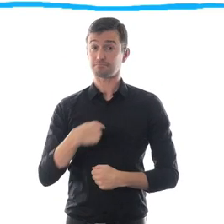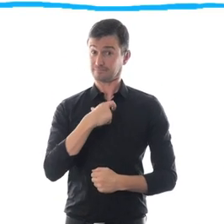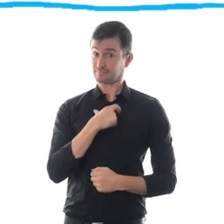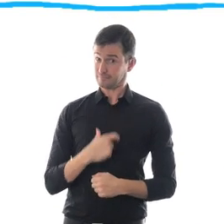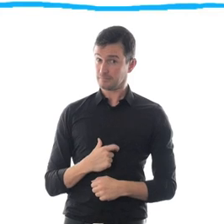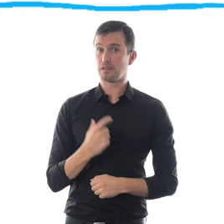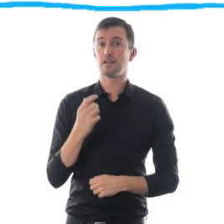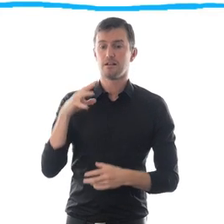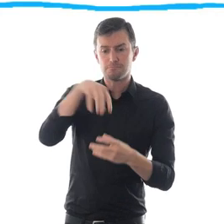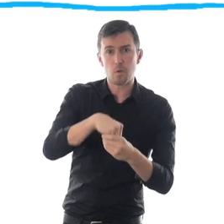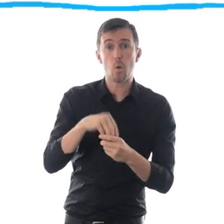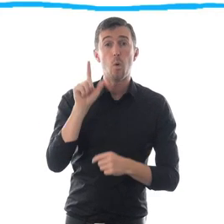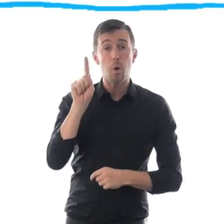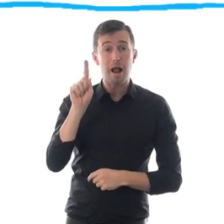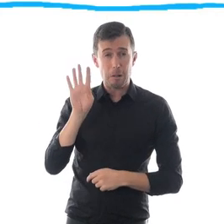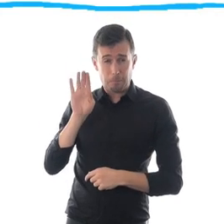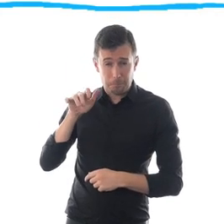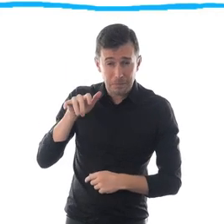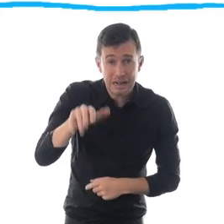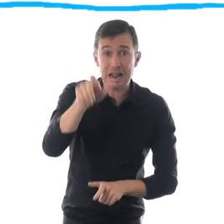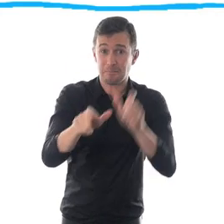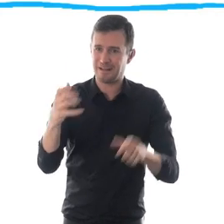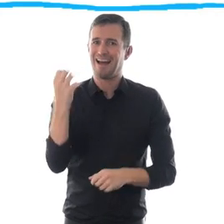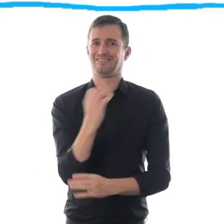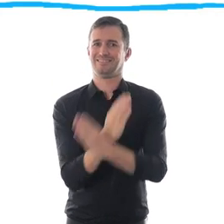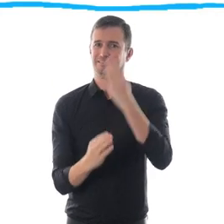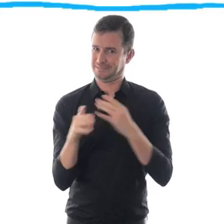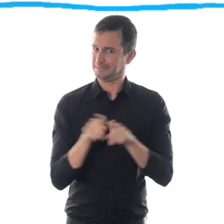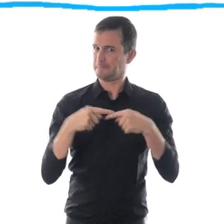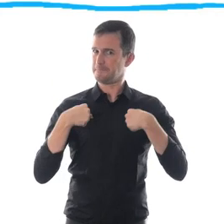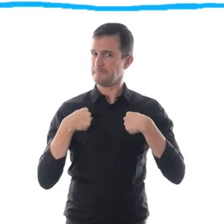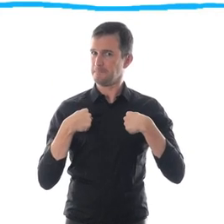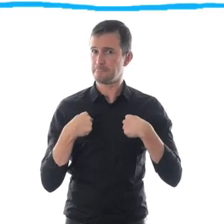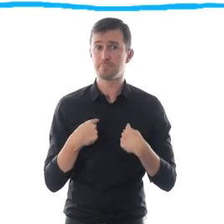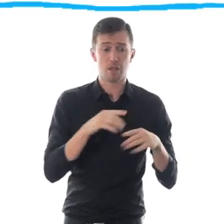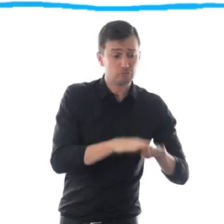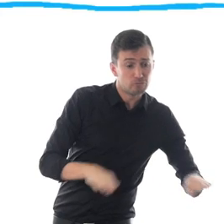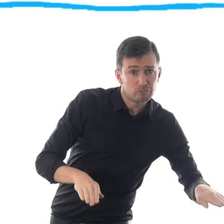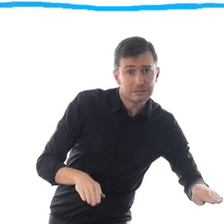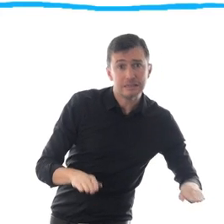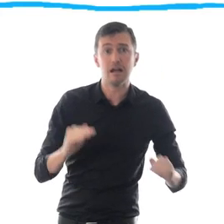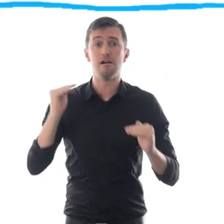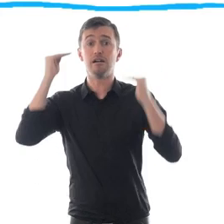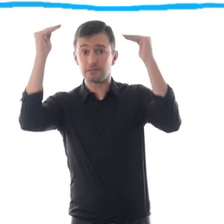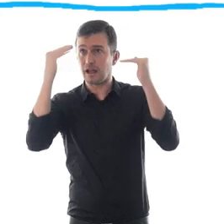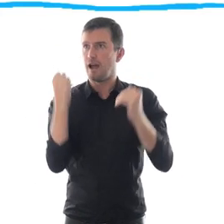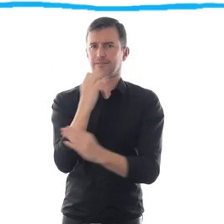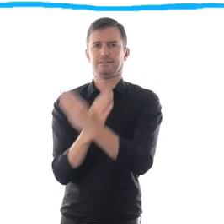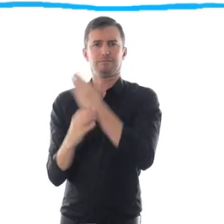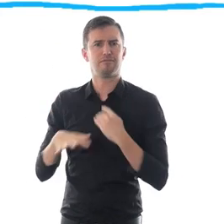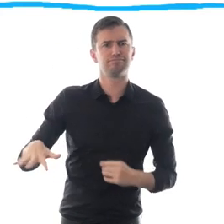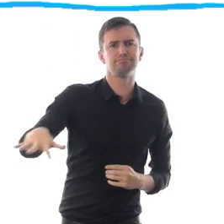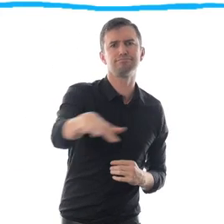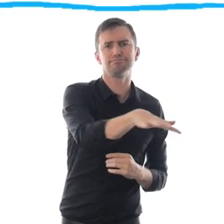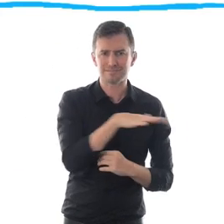of communication, as well as audiences. Across the board, we need to make sure that people with disabilities aren't being excluded